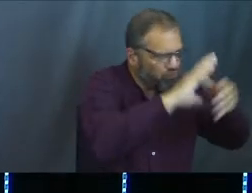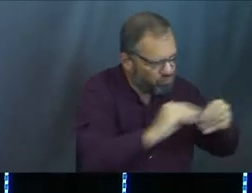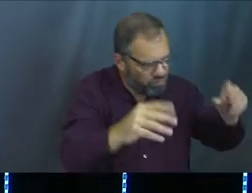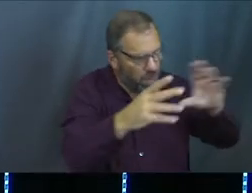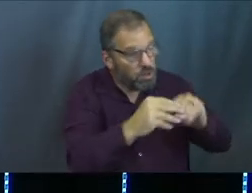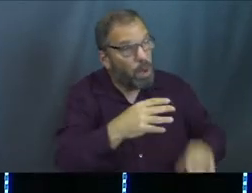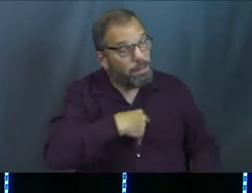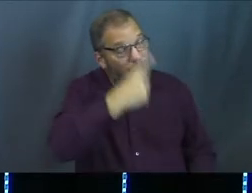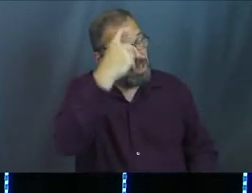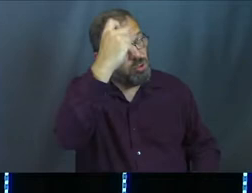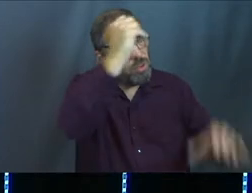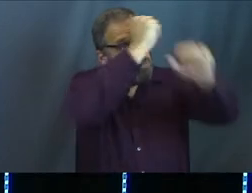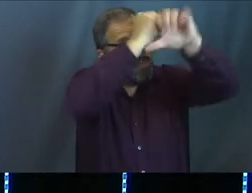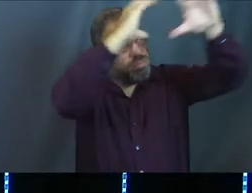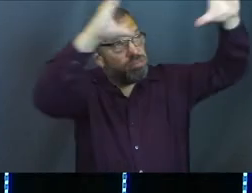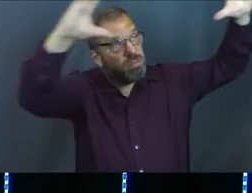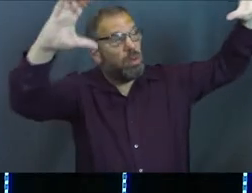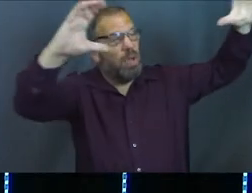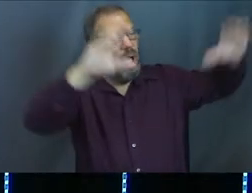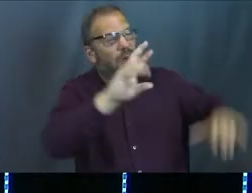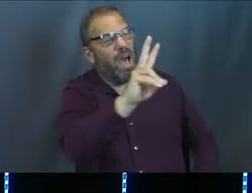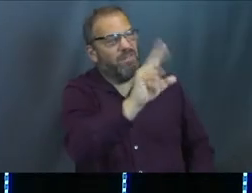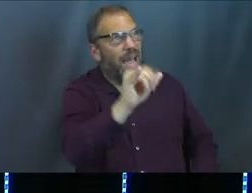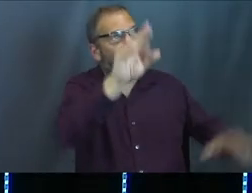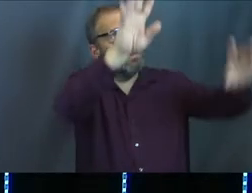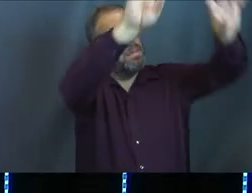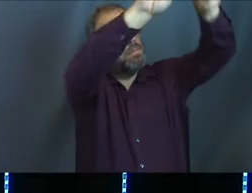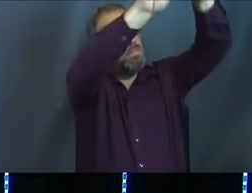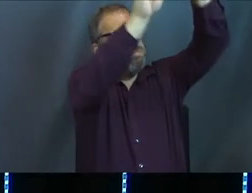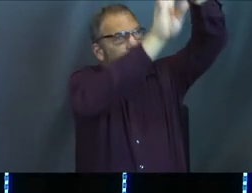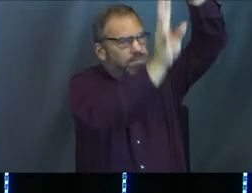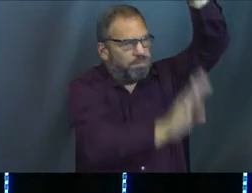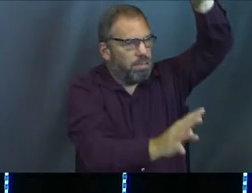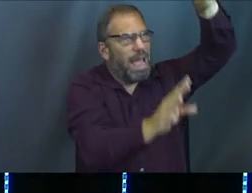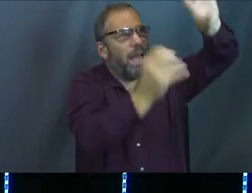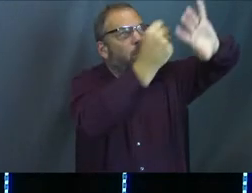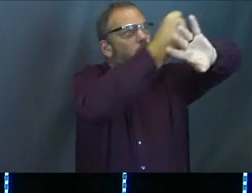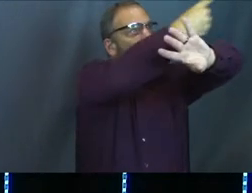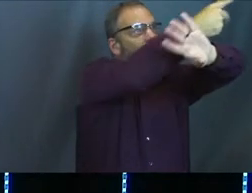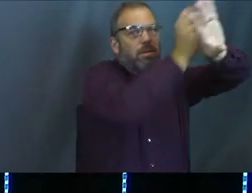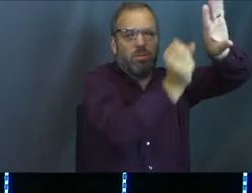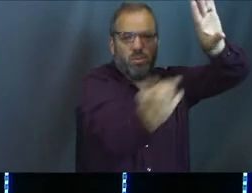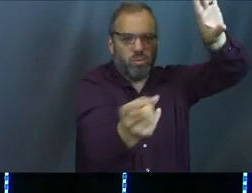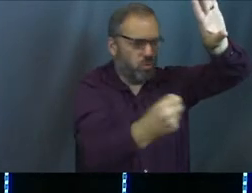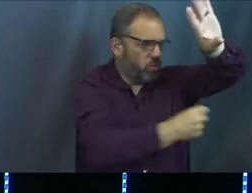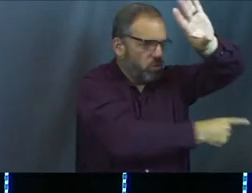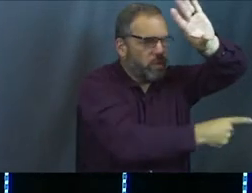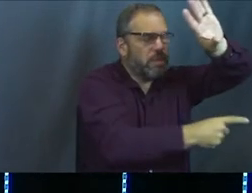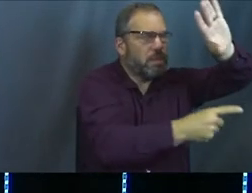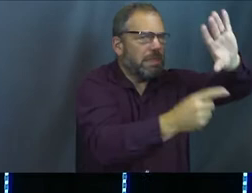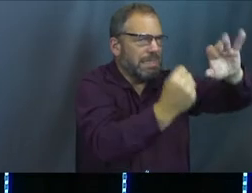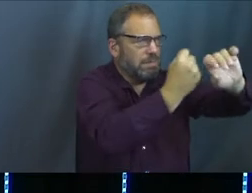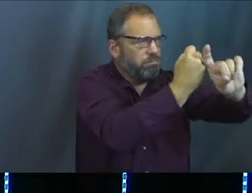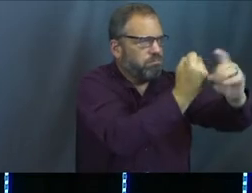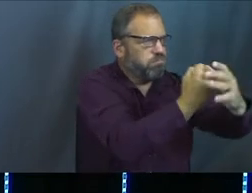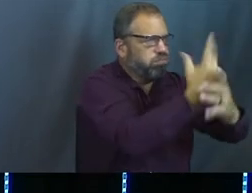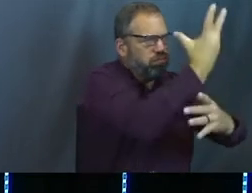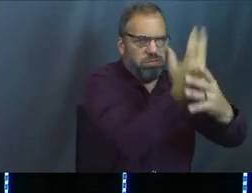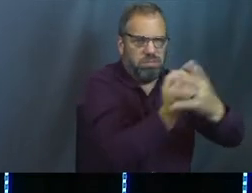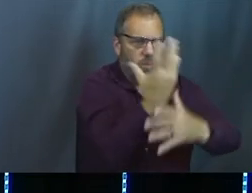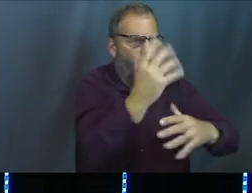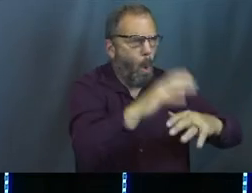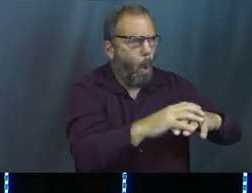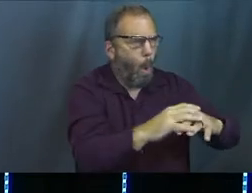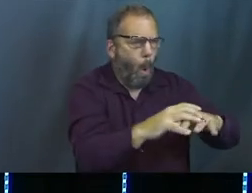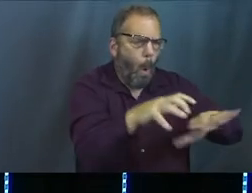In my dream, he said, I saw a grapevine in front of me. The vine had three branches that began to bud and blossom, and soon it produced